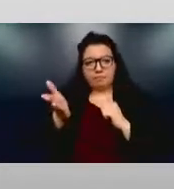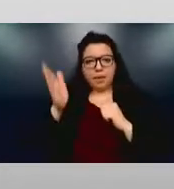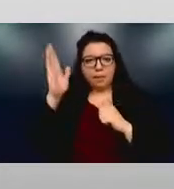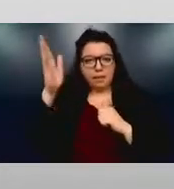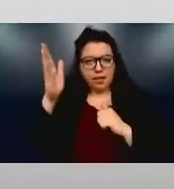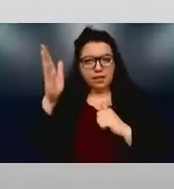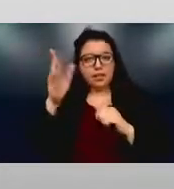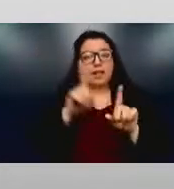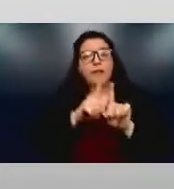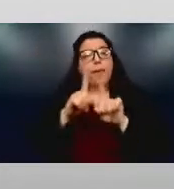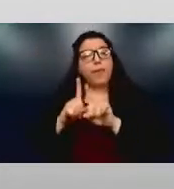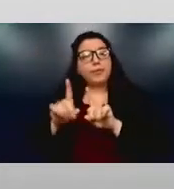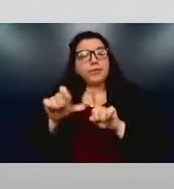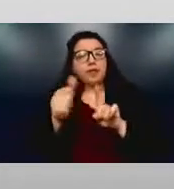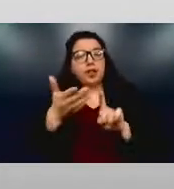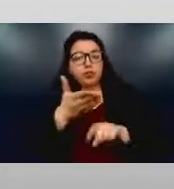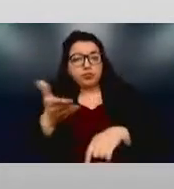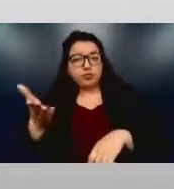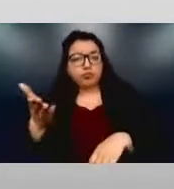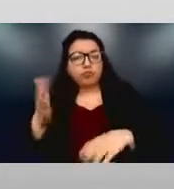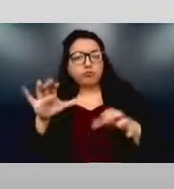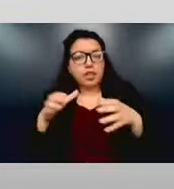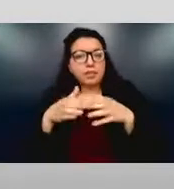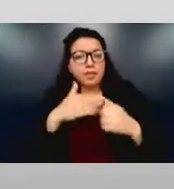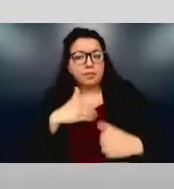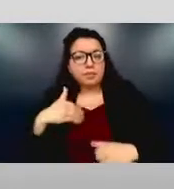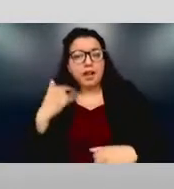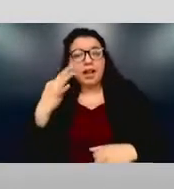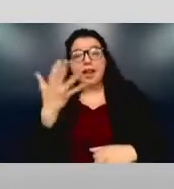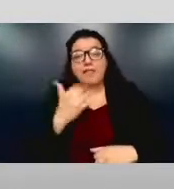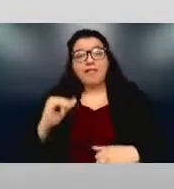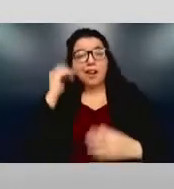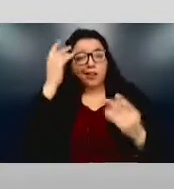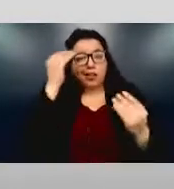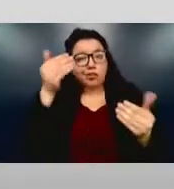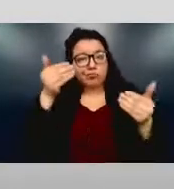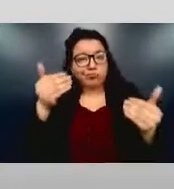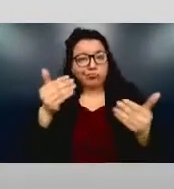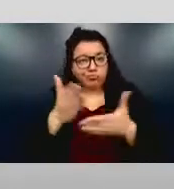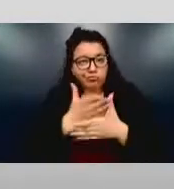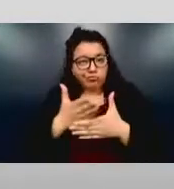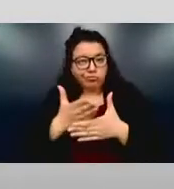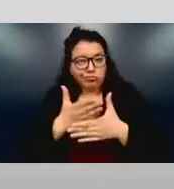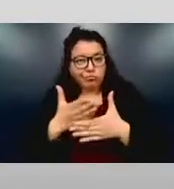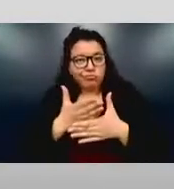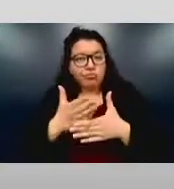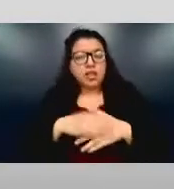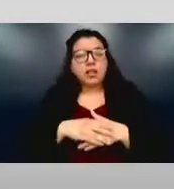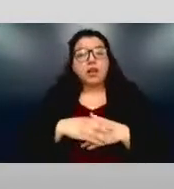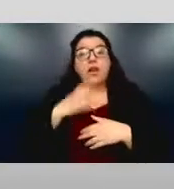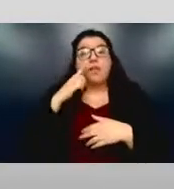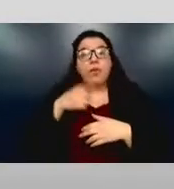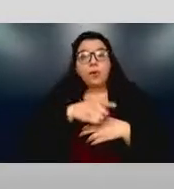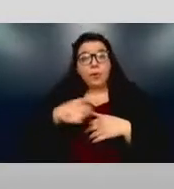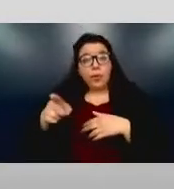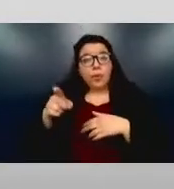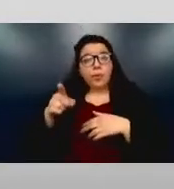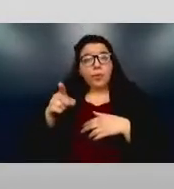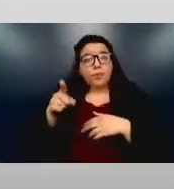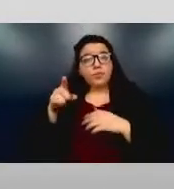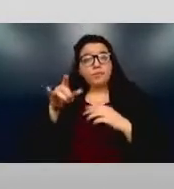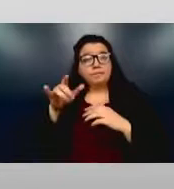committee members. If you have any thoughts, please share. For those of you that are listening in the webcast,